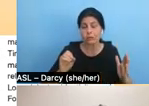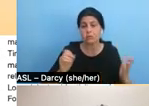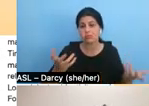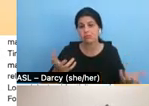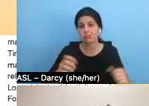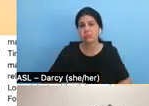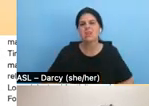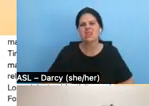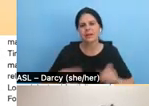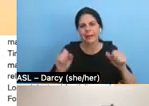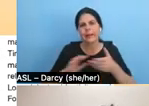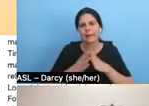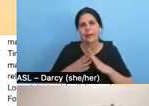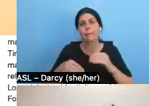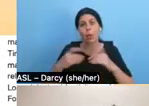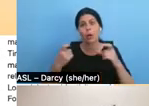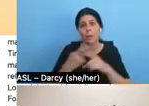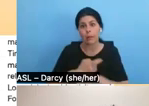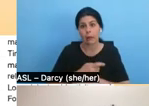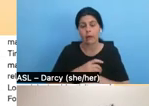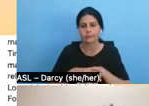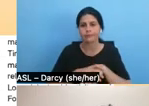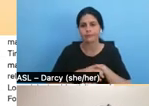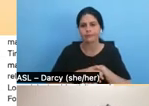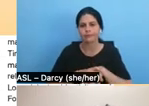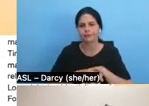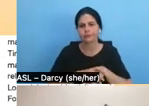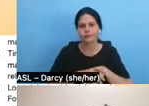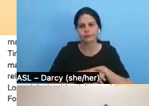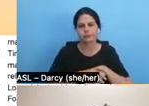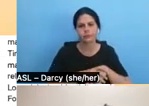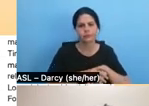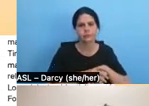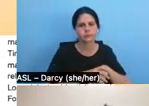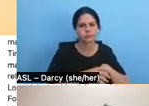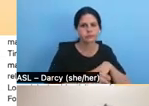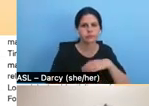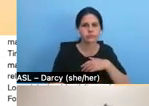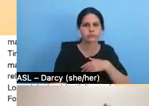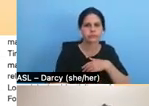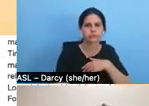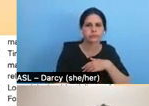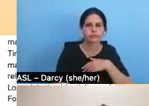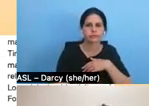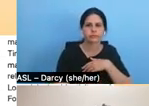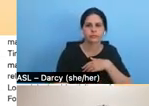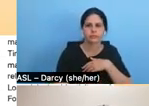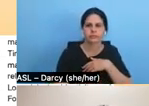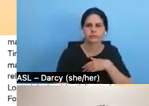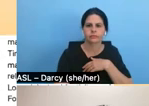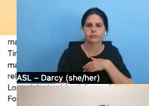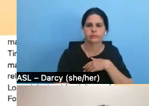lot more complicated once there's more, more things, um, in the, in the queue.